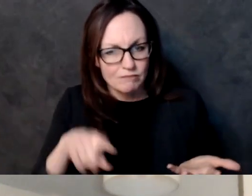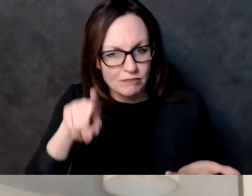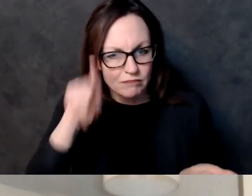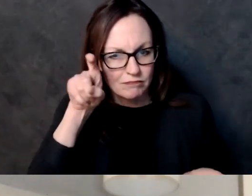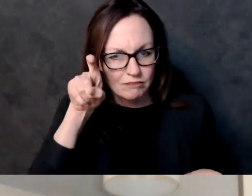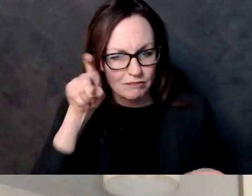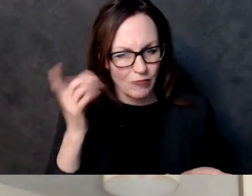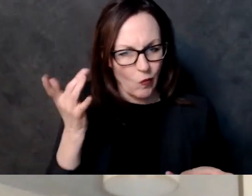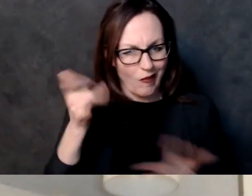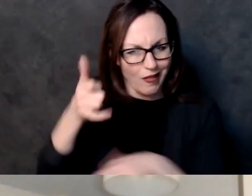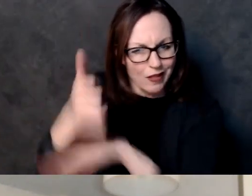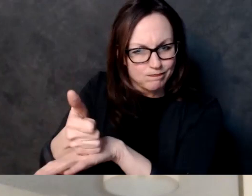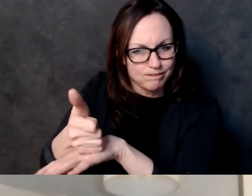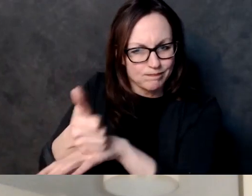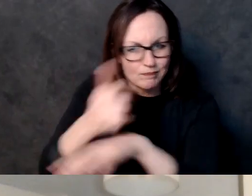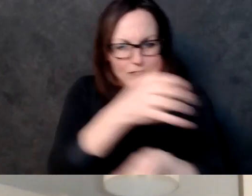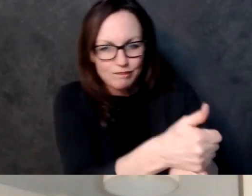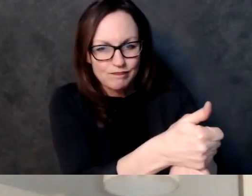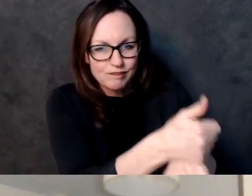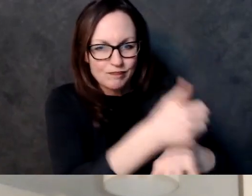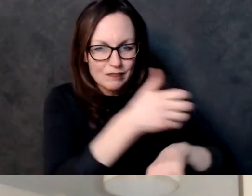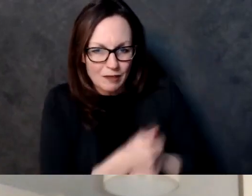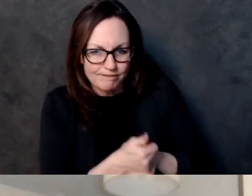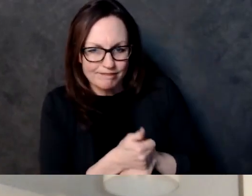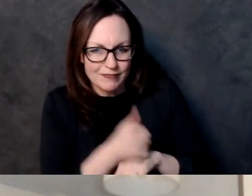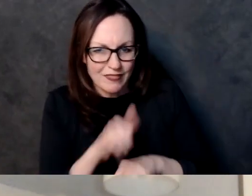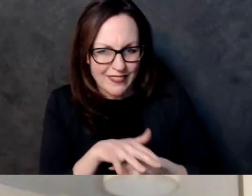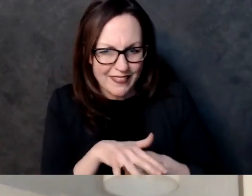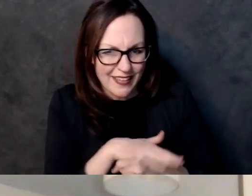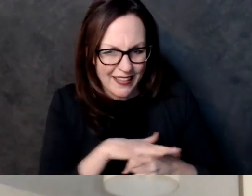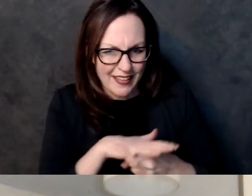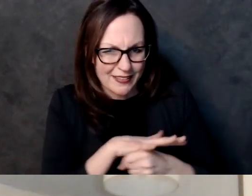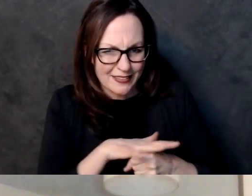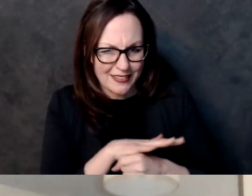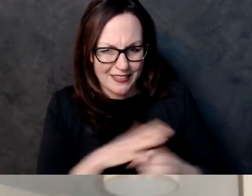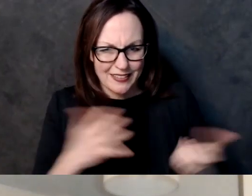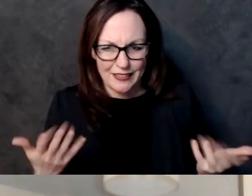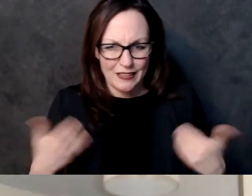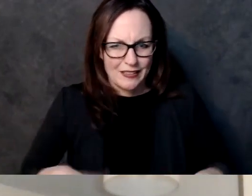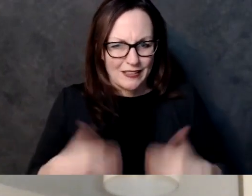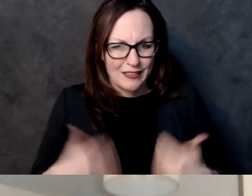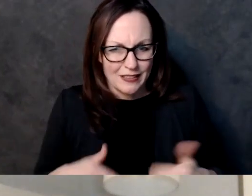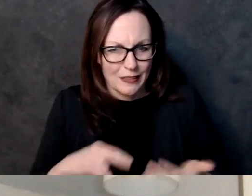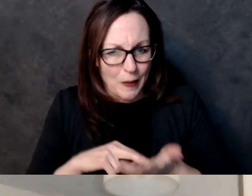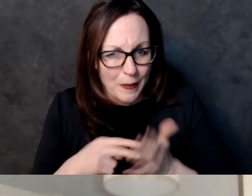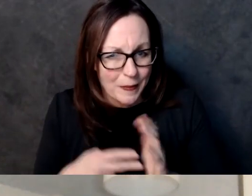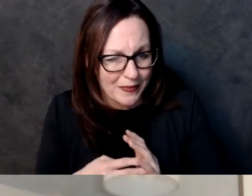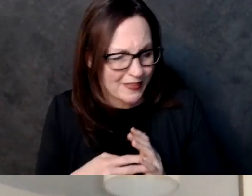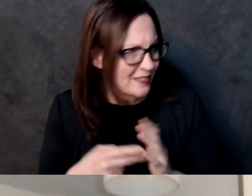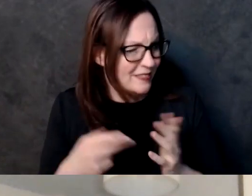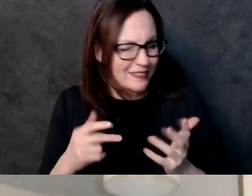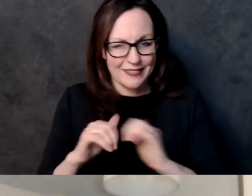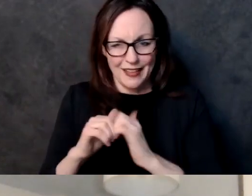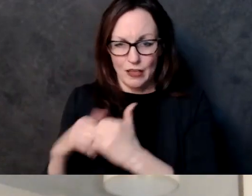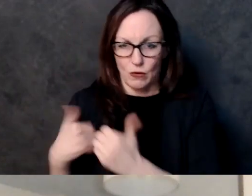money the state only has so much to work with so they have to decide how best to prioritize locations to get the most bang for their buck